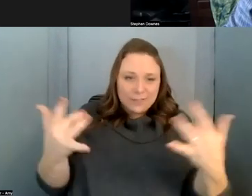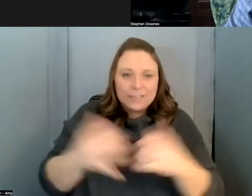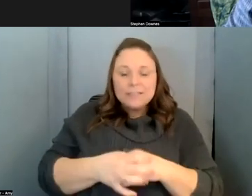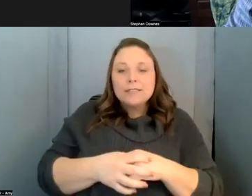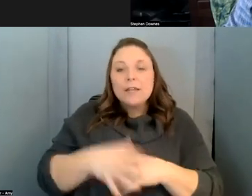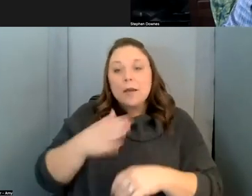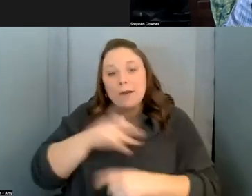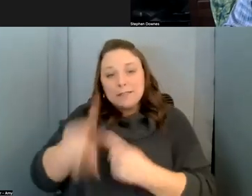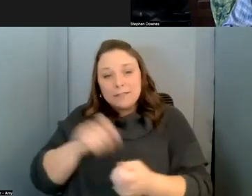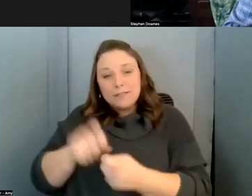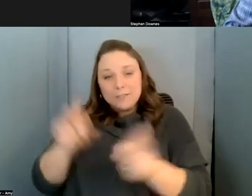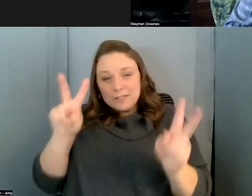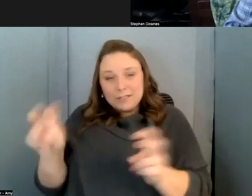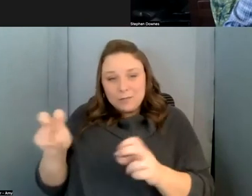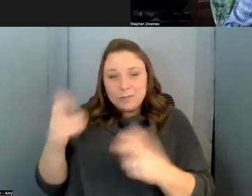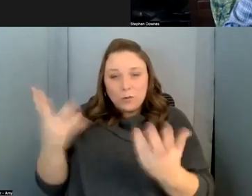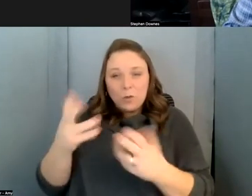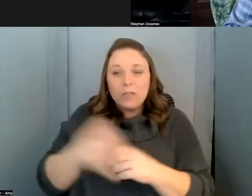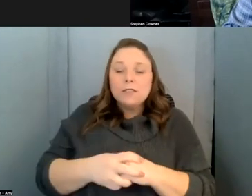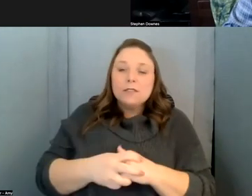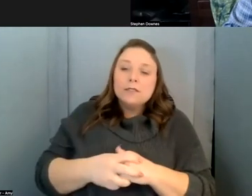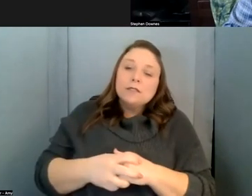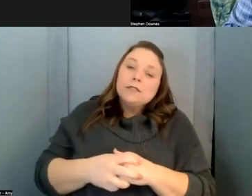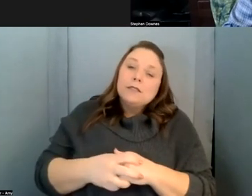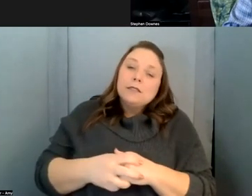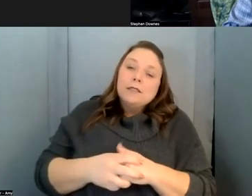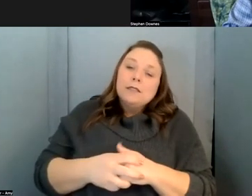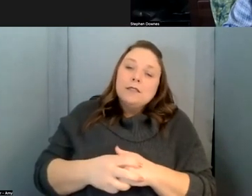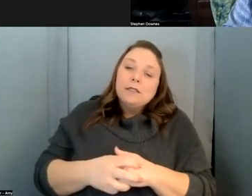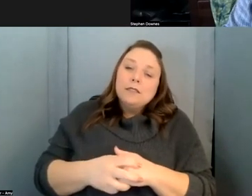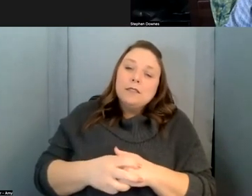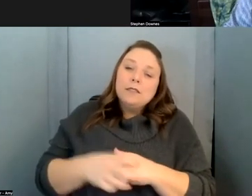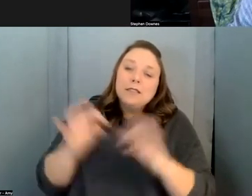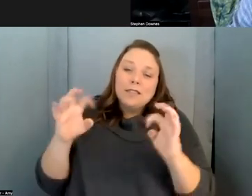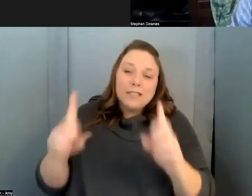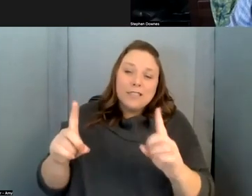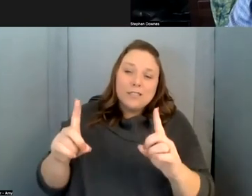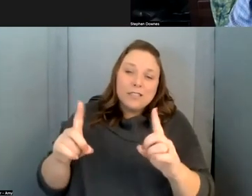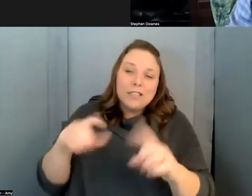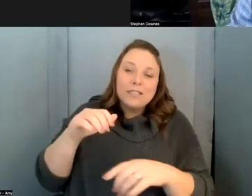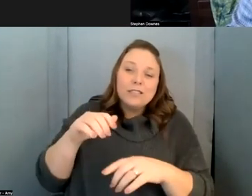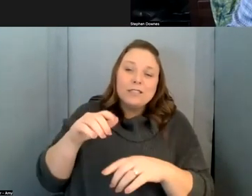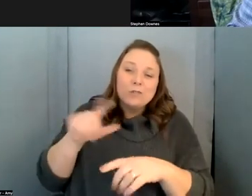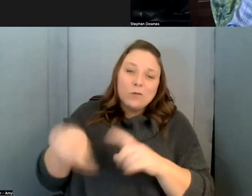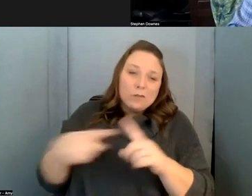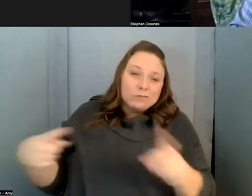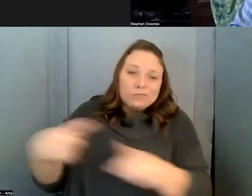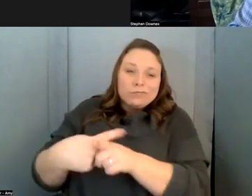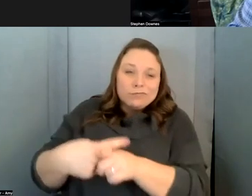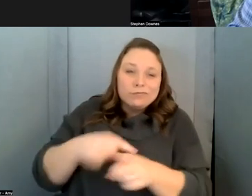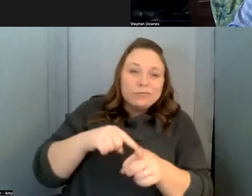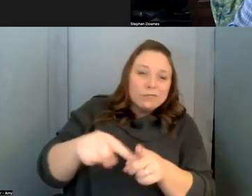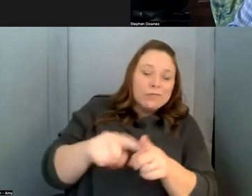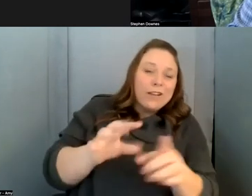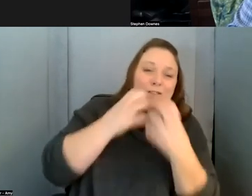particular contribution is titled uh loosely education at the crossroads technologies values and the